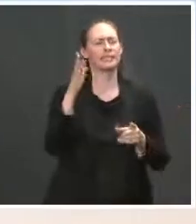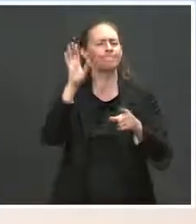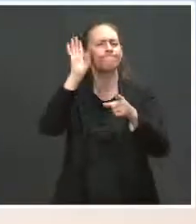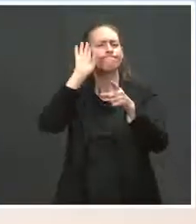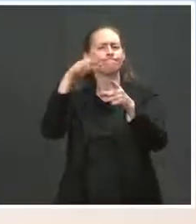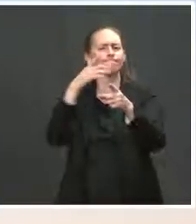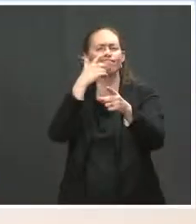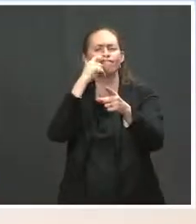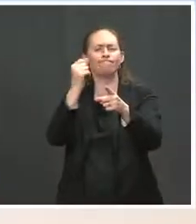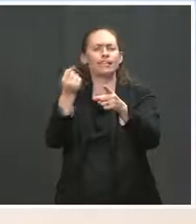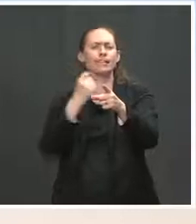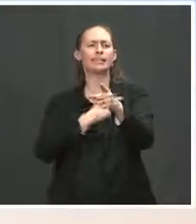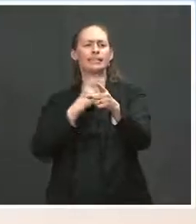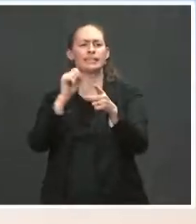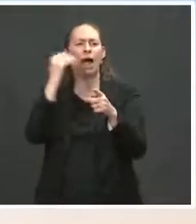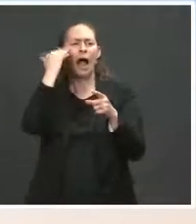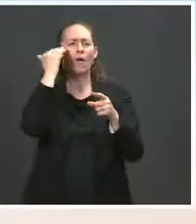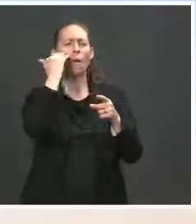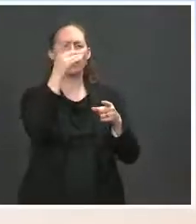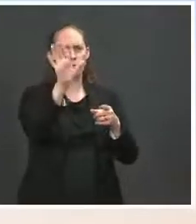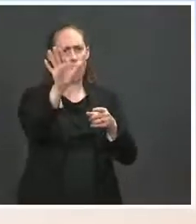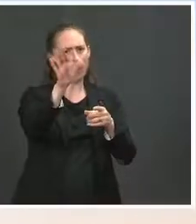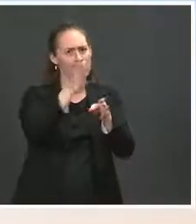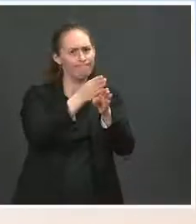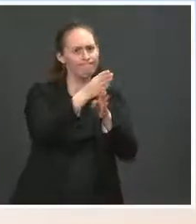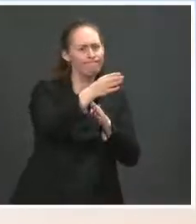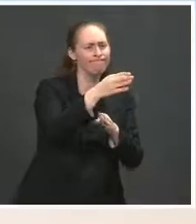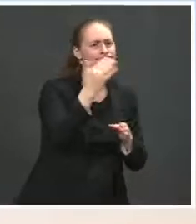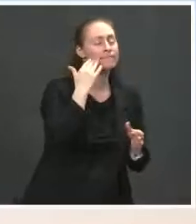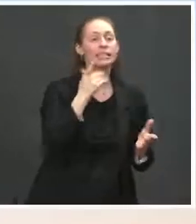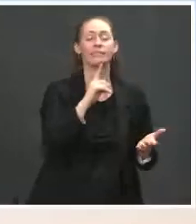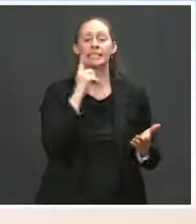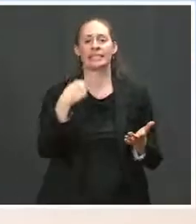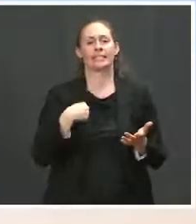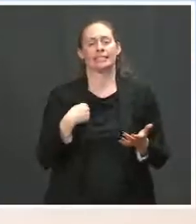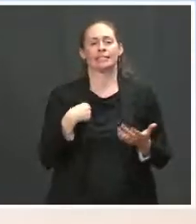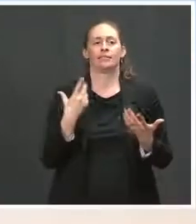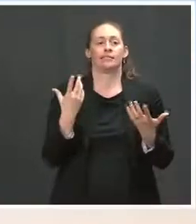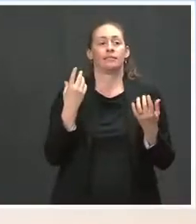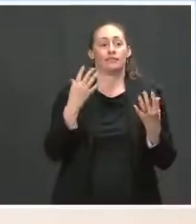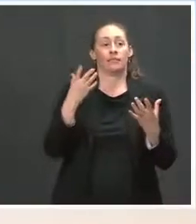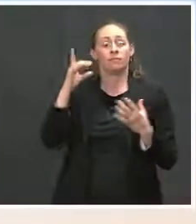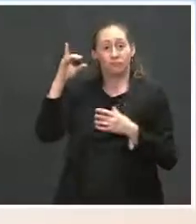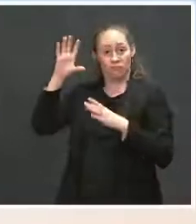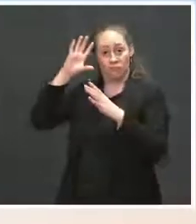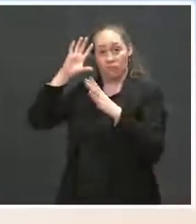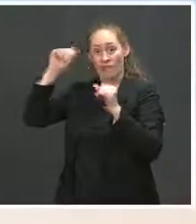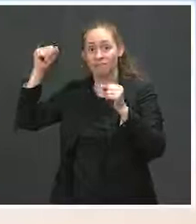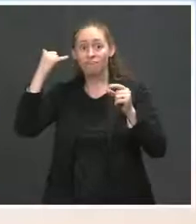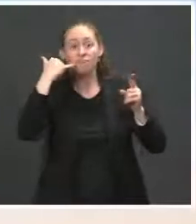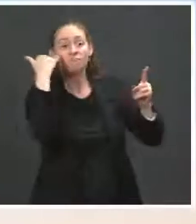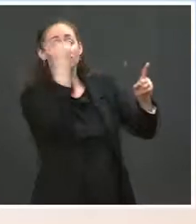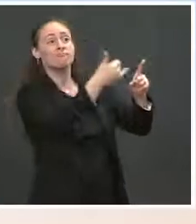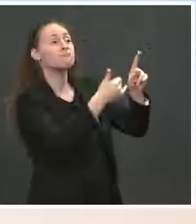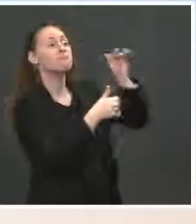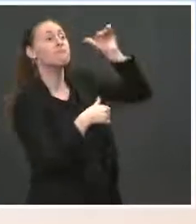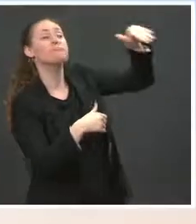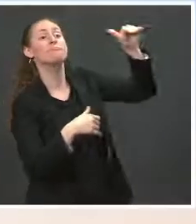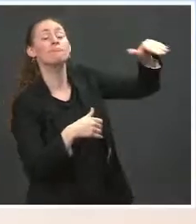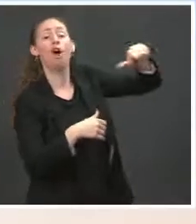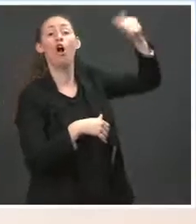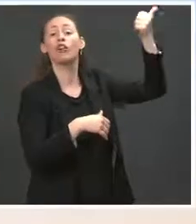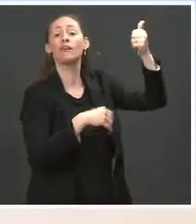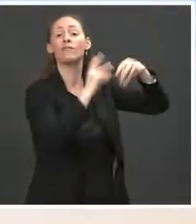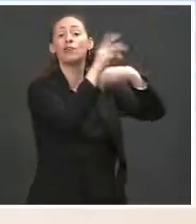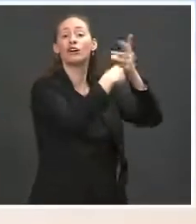particular area. I don't have any calls with foreign leaders to predict for you, as would be the case with any call. We will